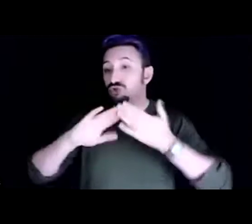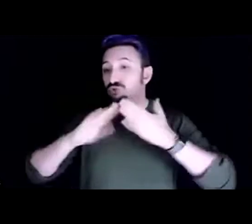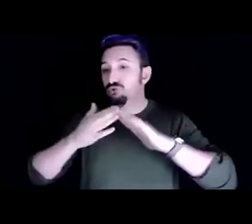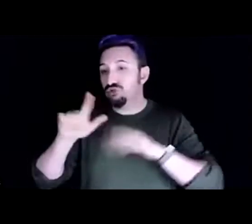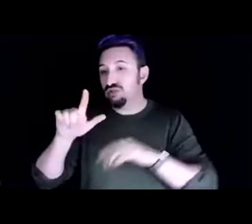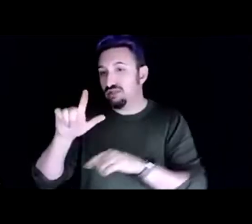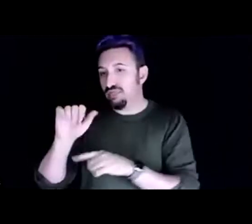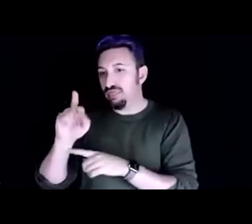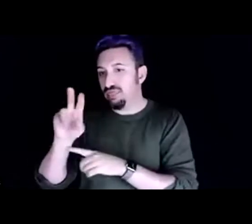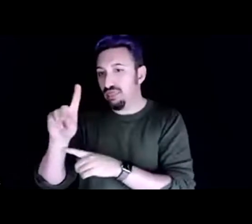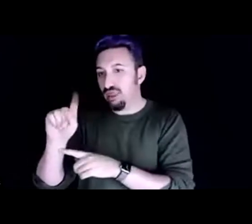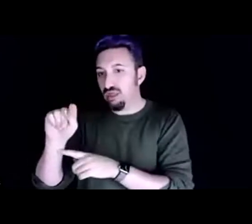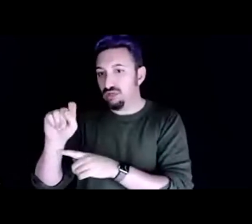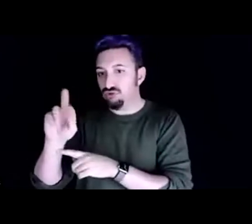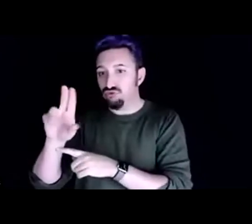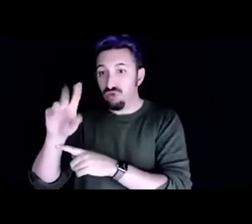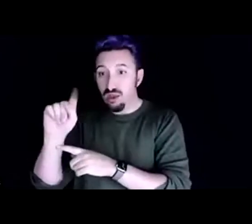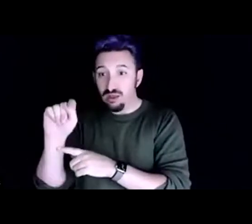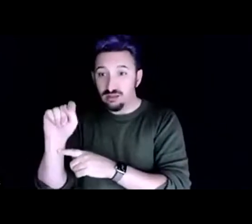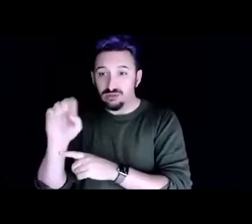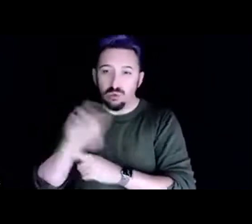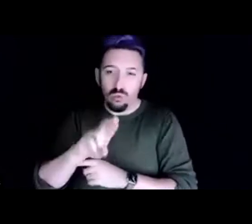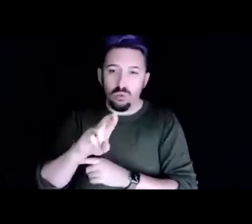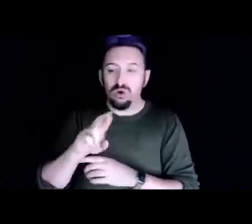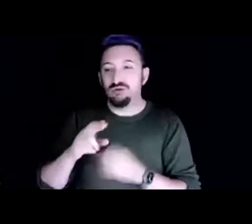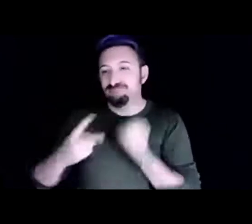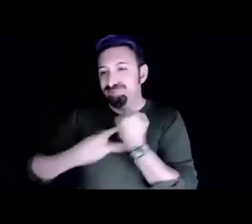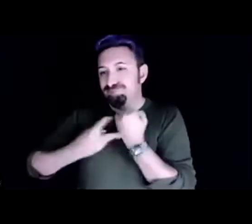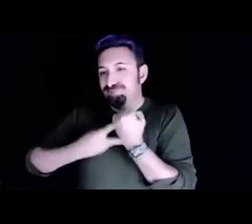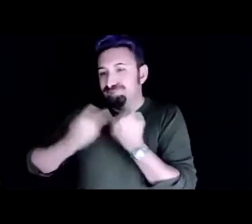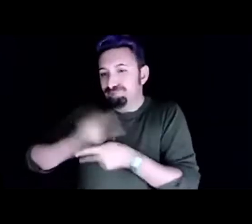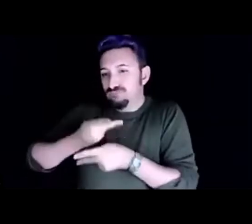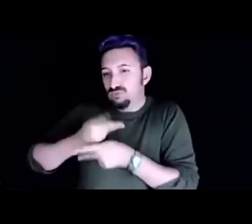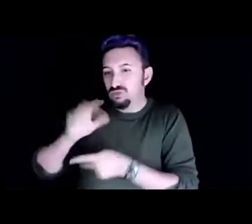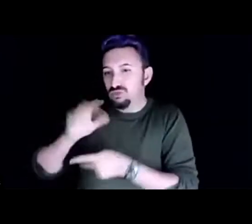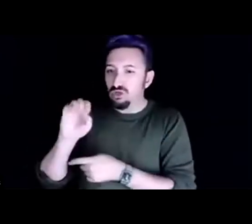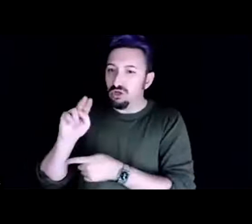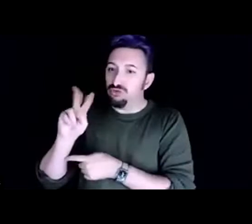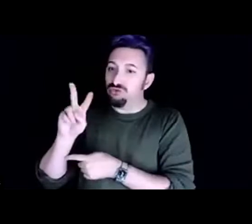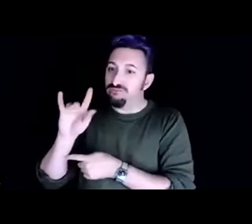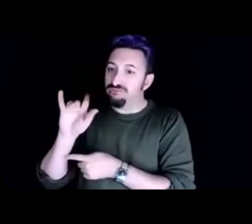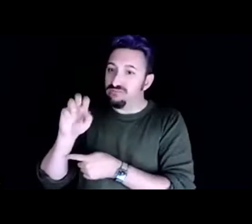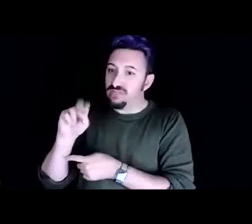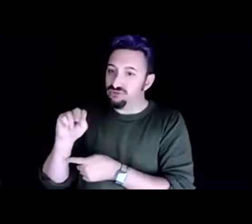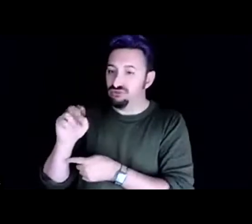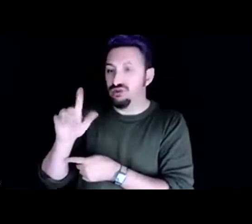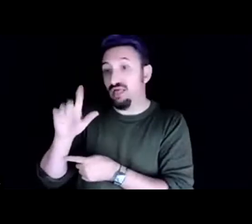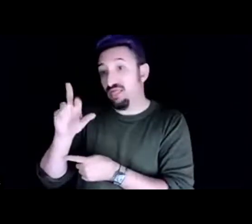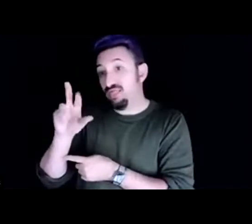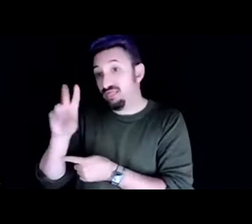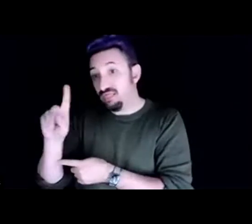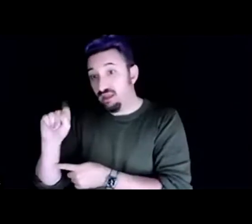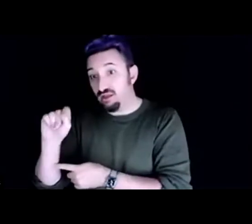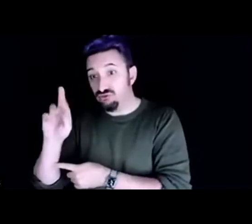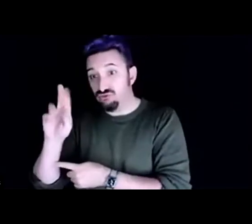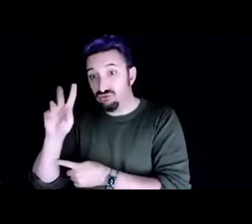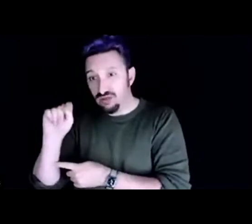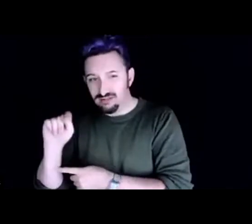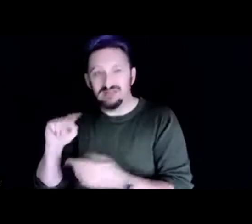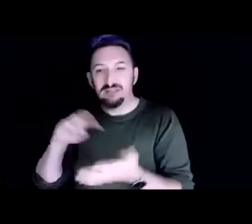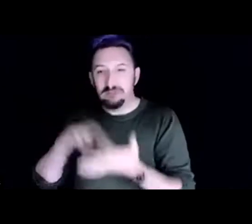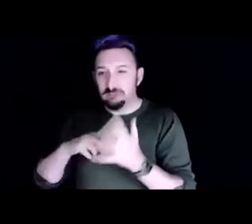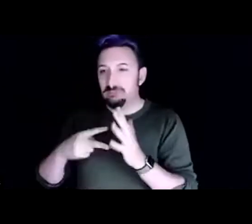or a conservation land trust which is one option for taking land off the speculative market